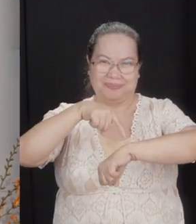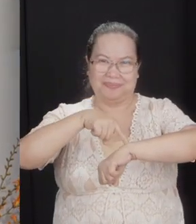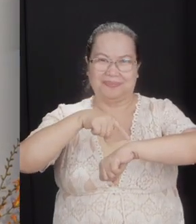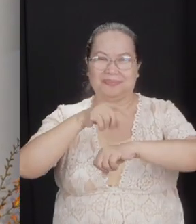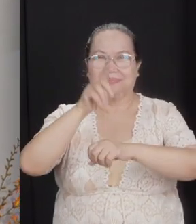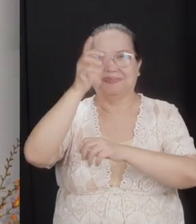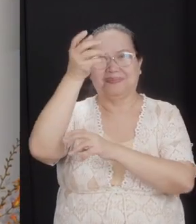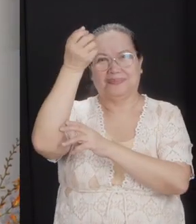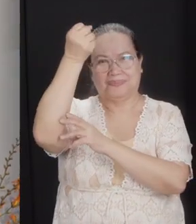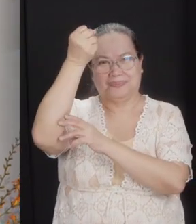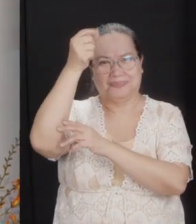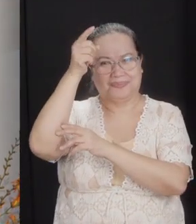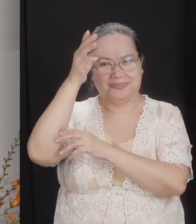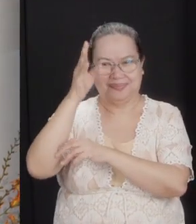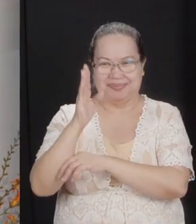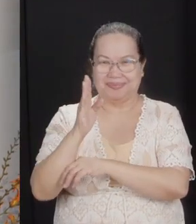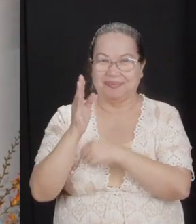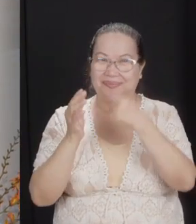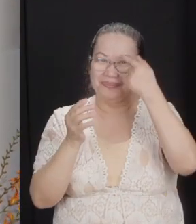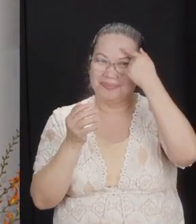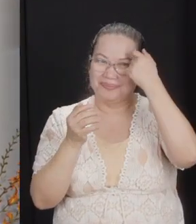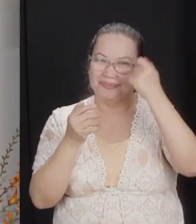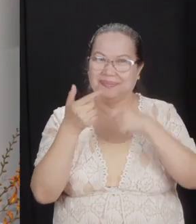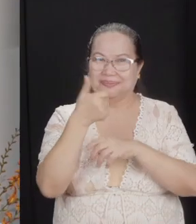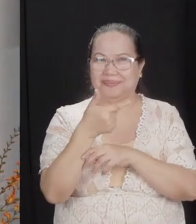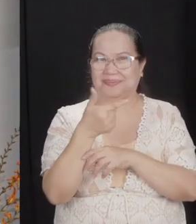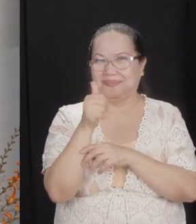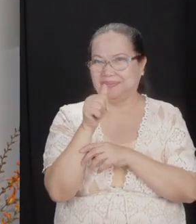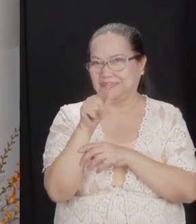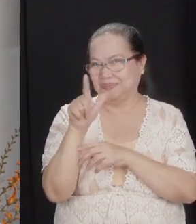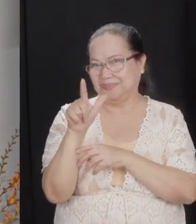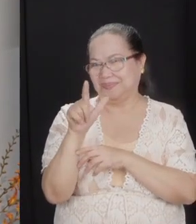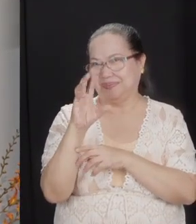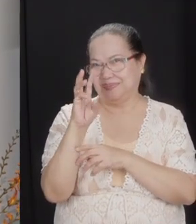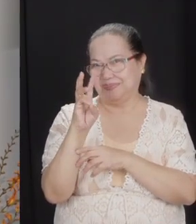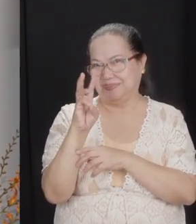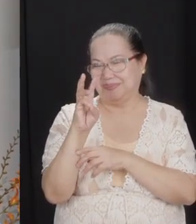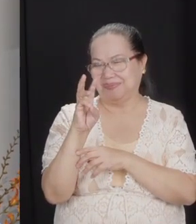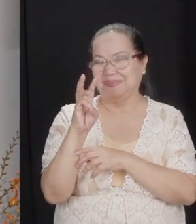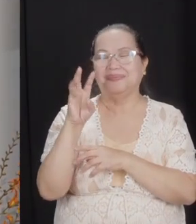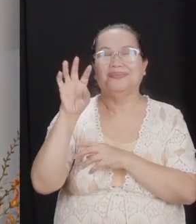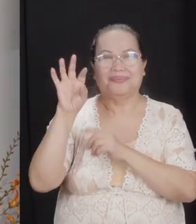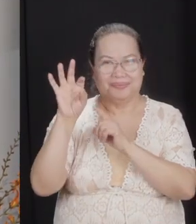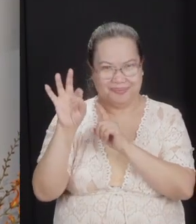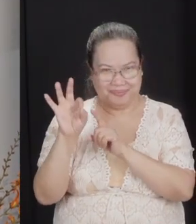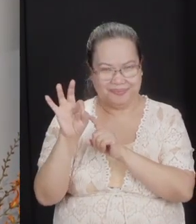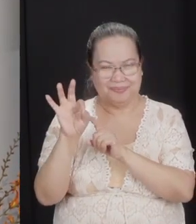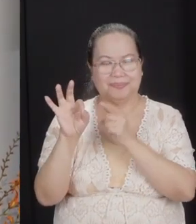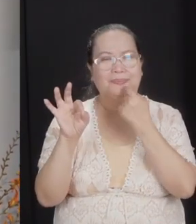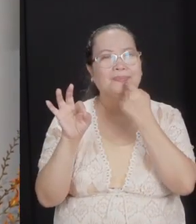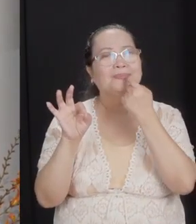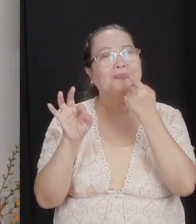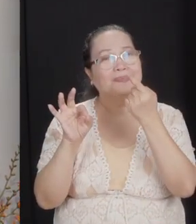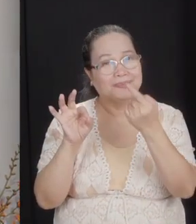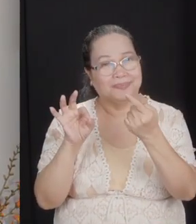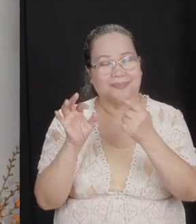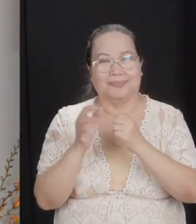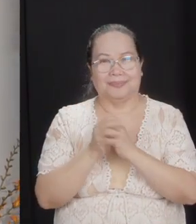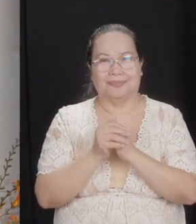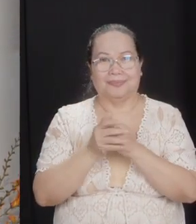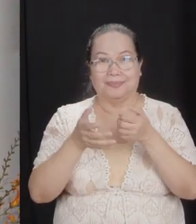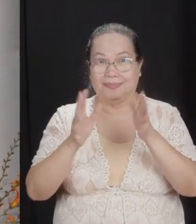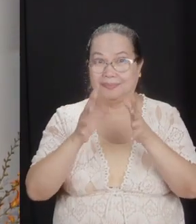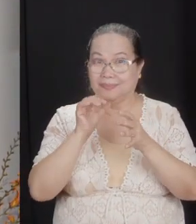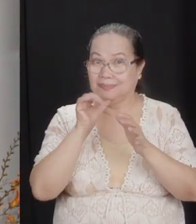Why do I emphasize that? Because of Galatians 6, 9. Look at what Galatians 6, 9 says. Let